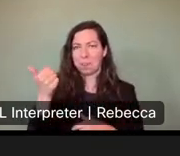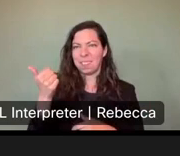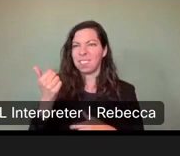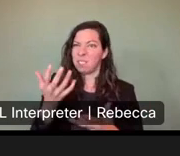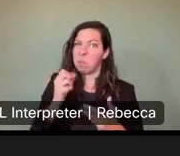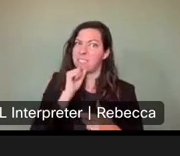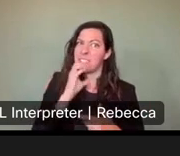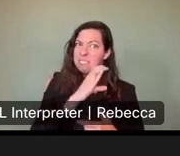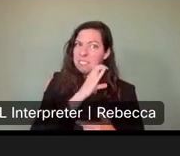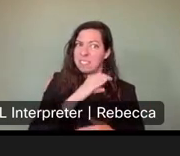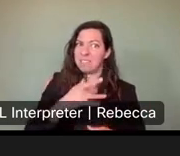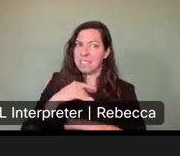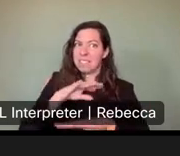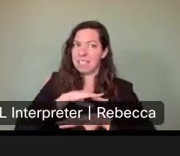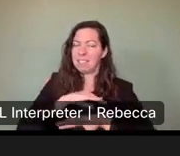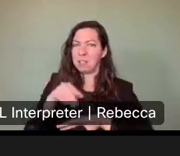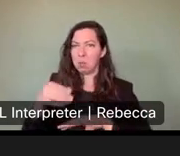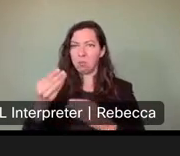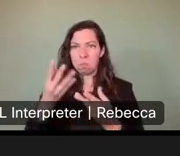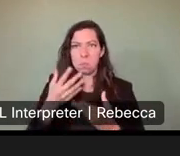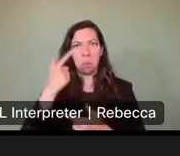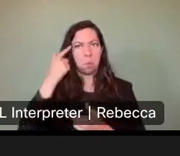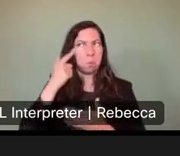Um, what, what you would like to see there.